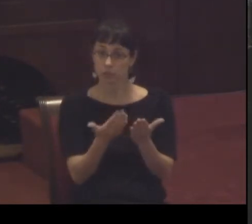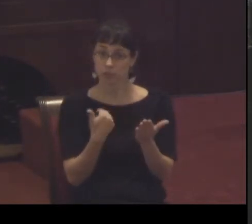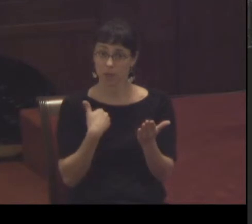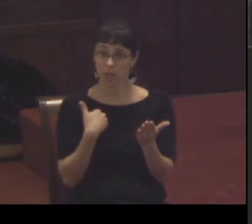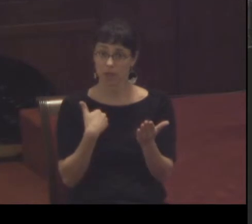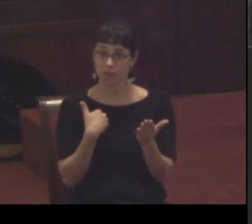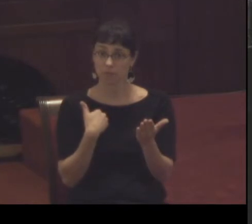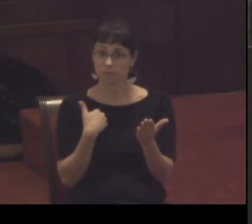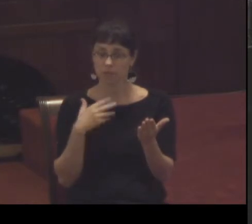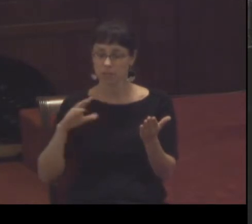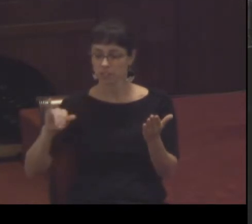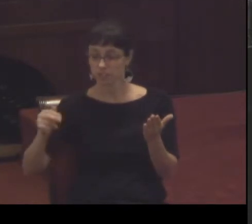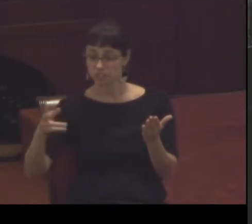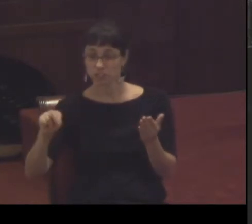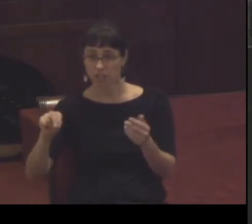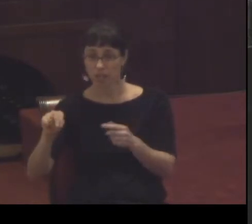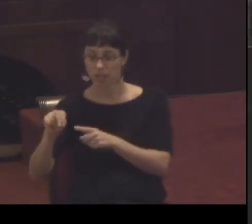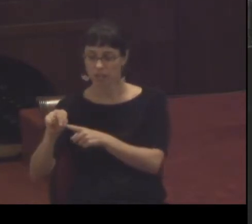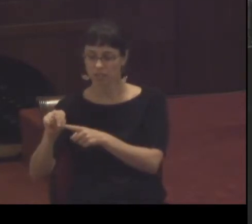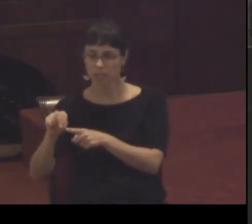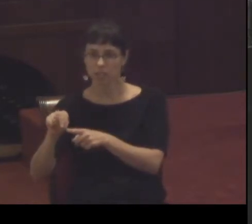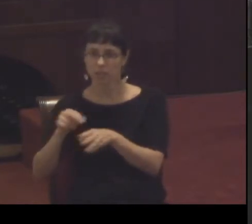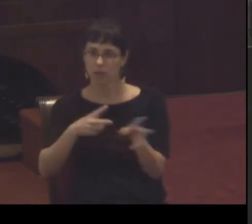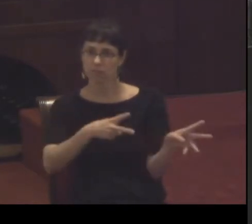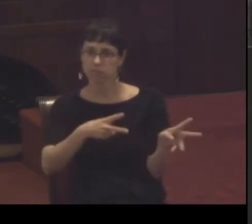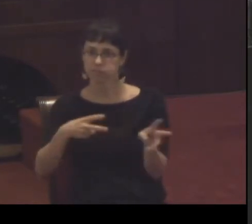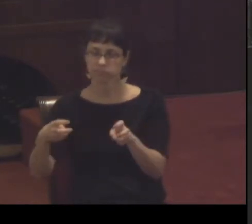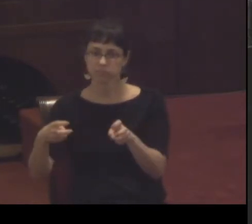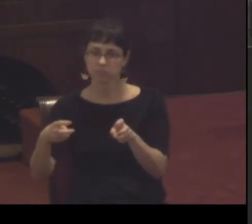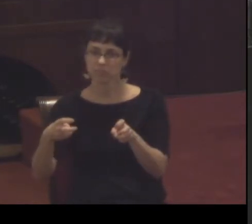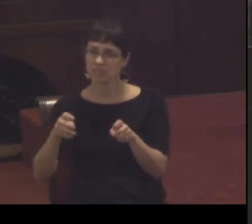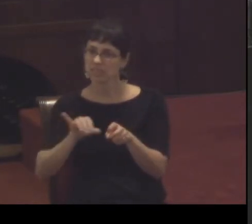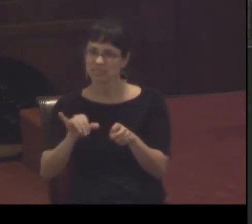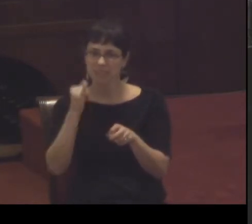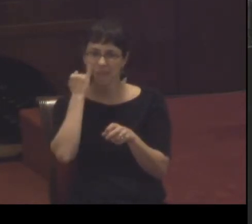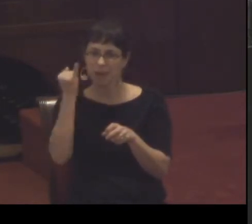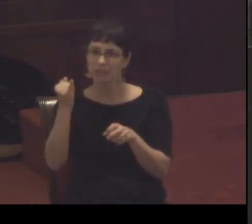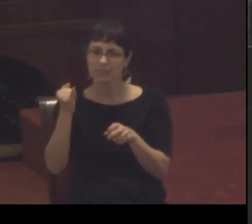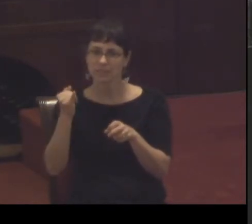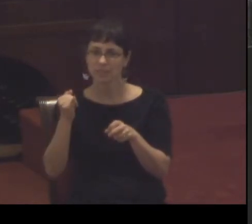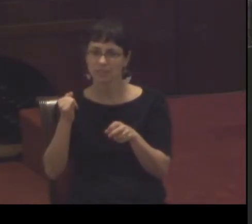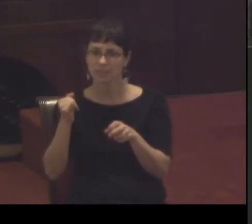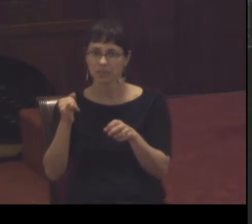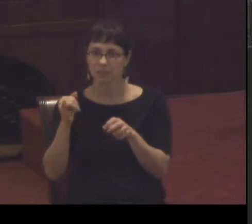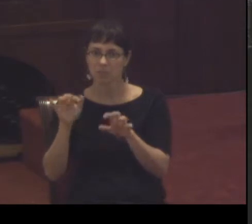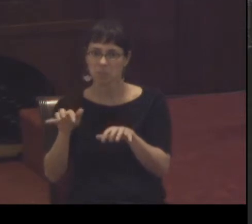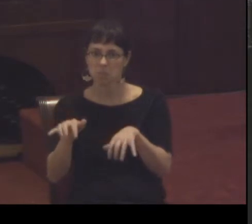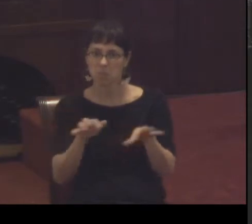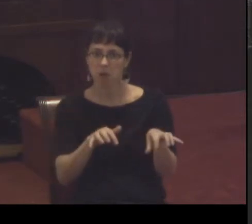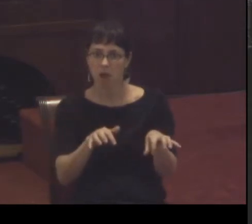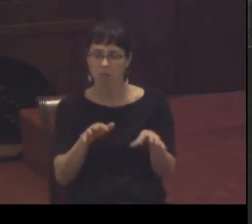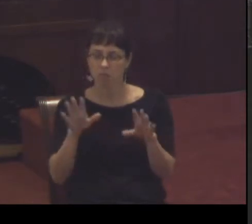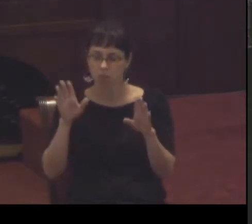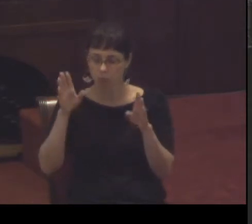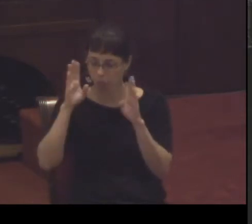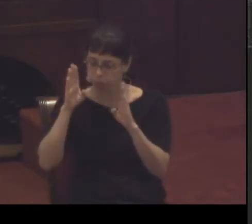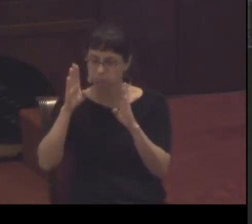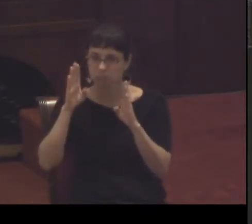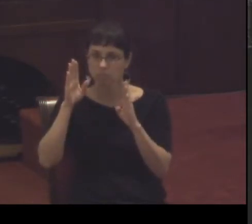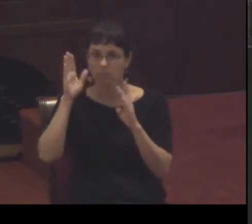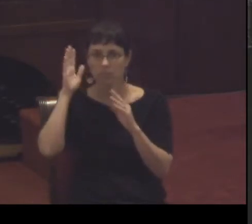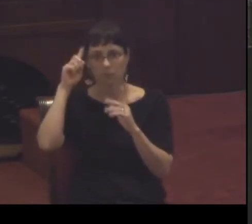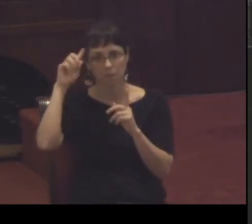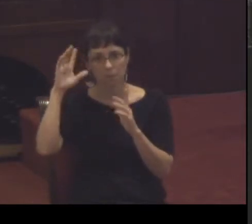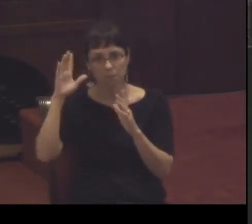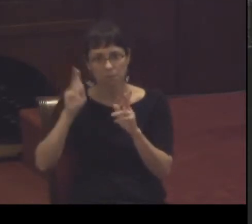there can be no grander way of beginning his gospel no no better way to catch attention as well as to